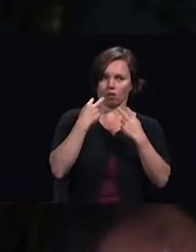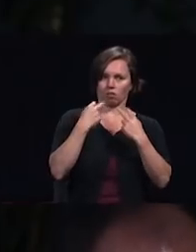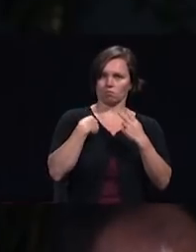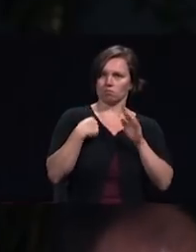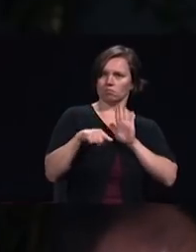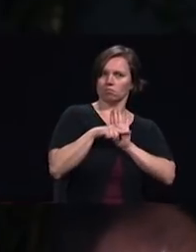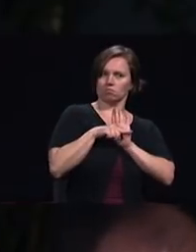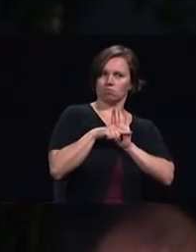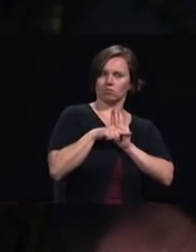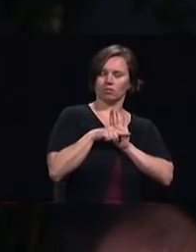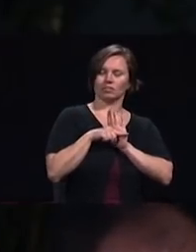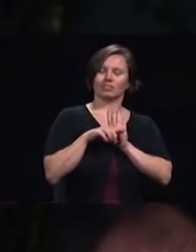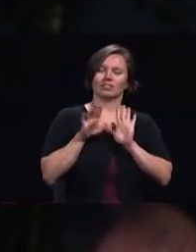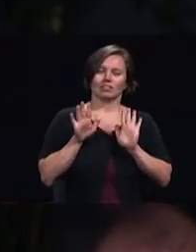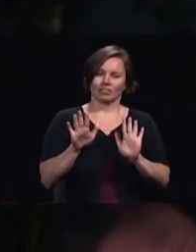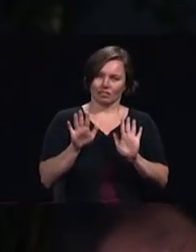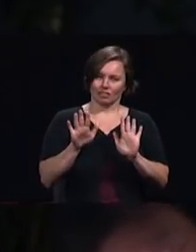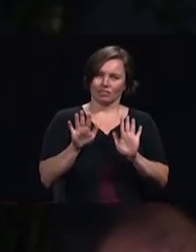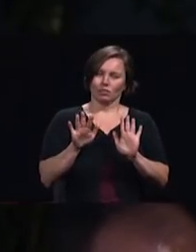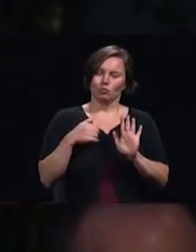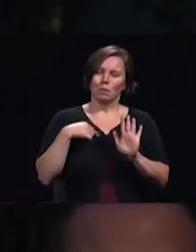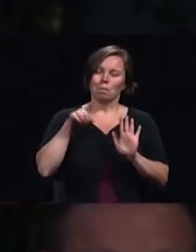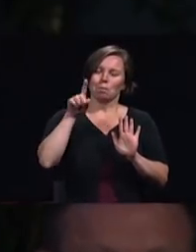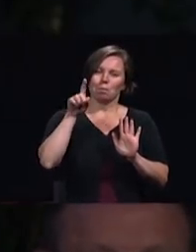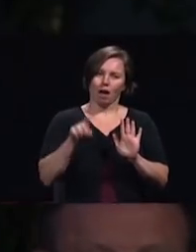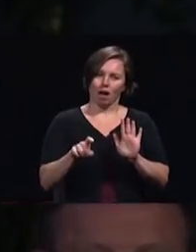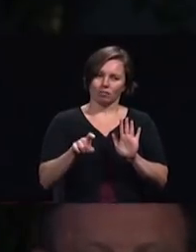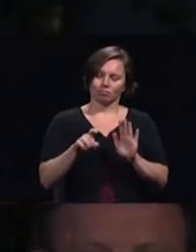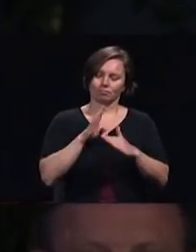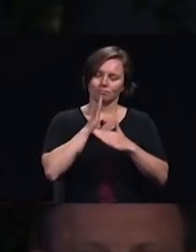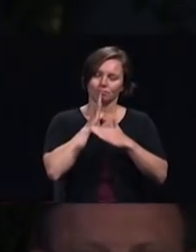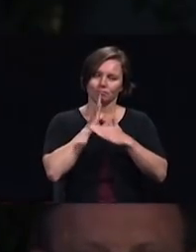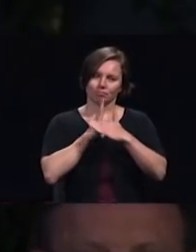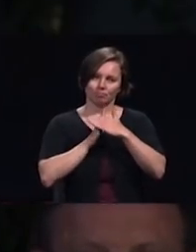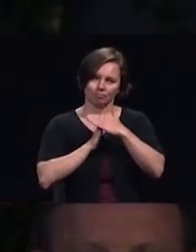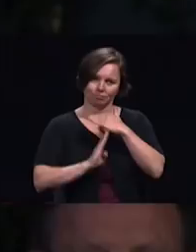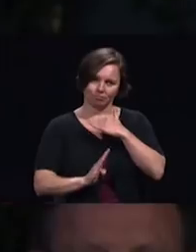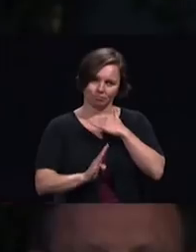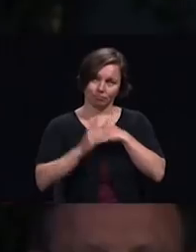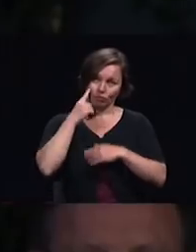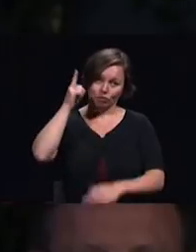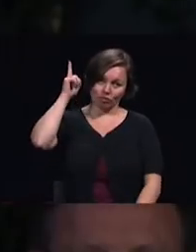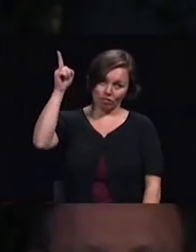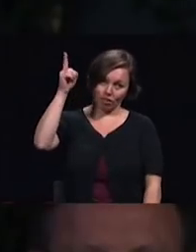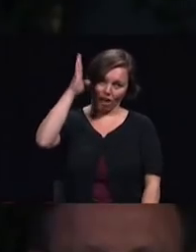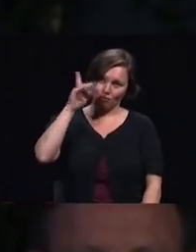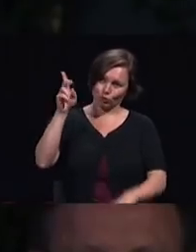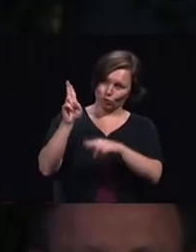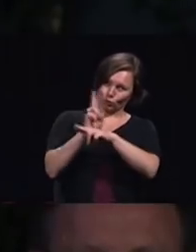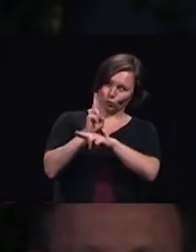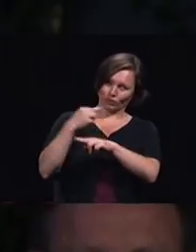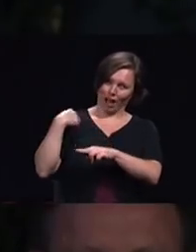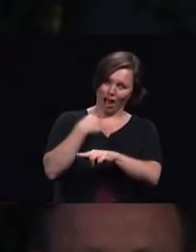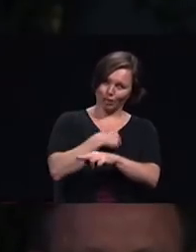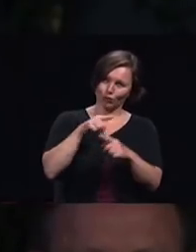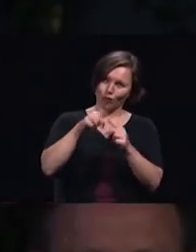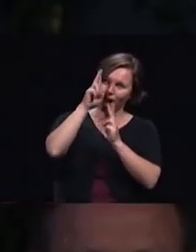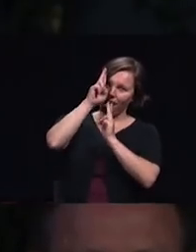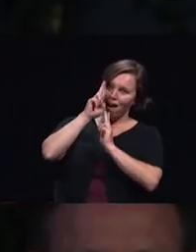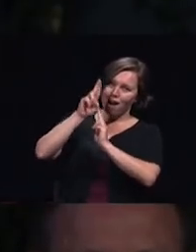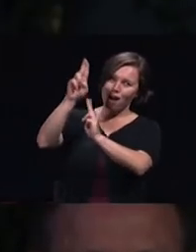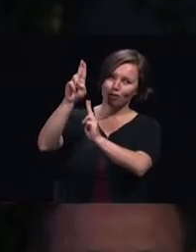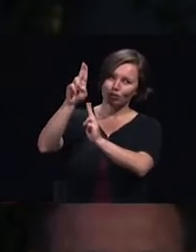and realizing as we humble ourselves that God can work through us to glorify his name God